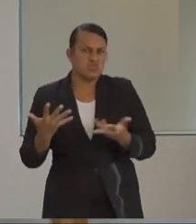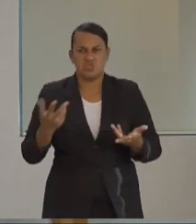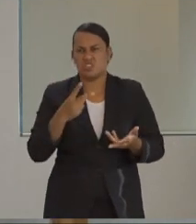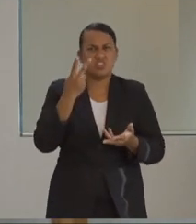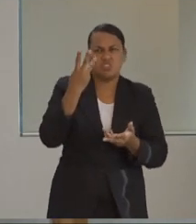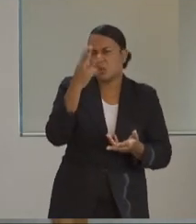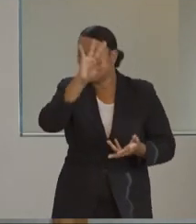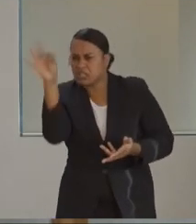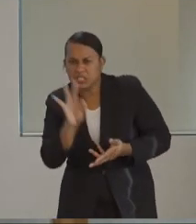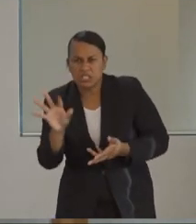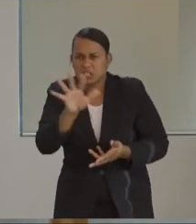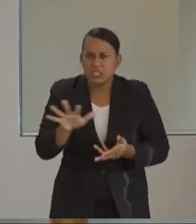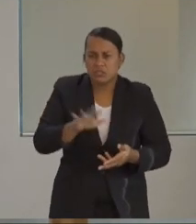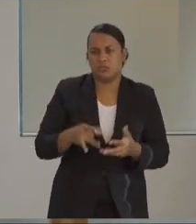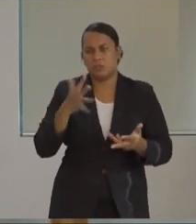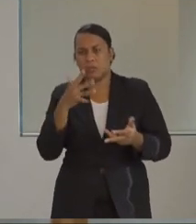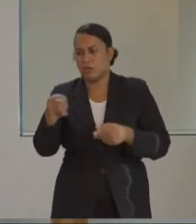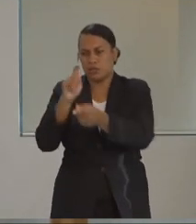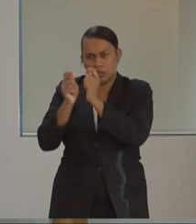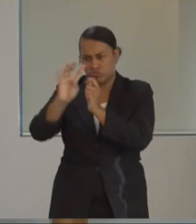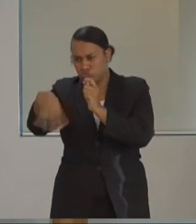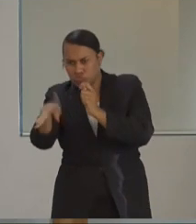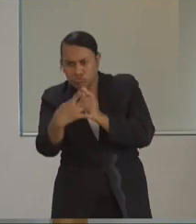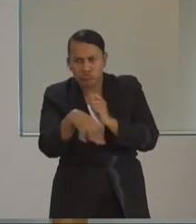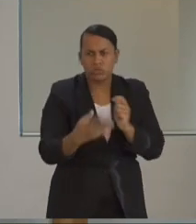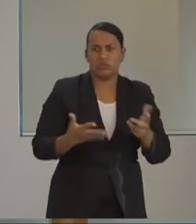percent of those that we test actually coming out positive.